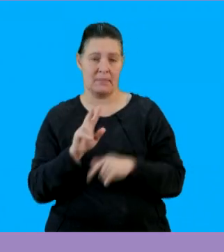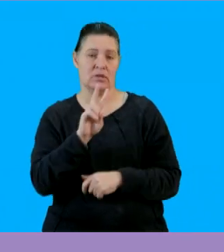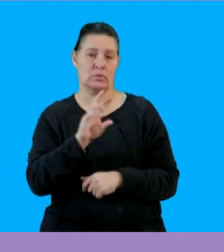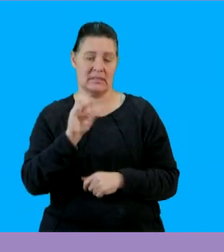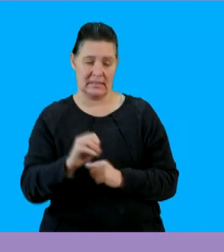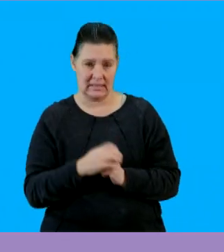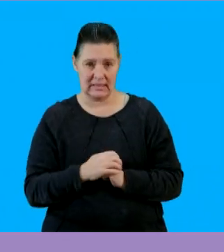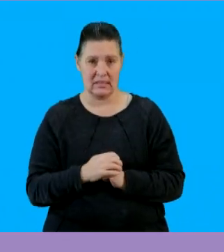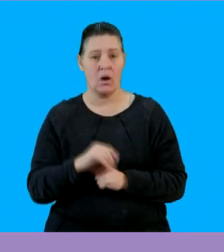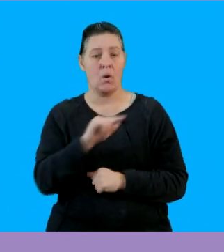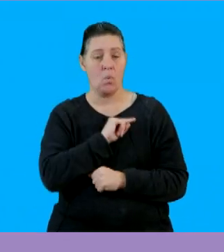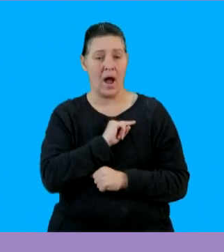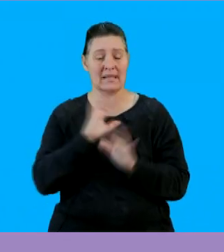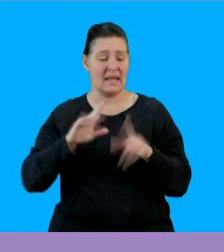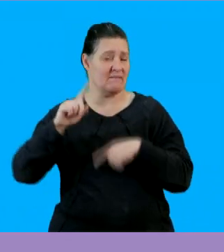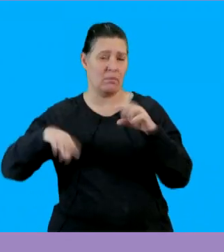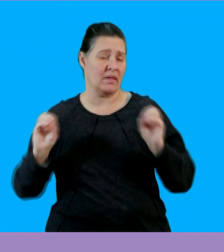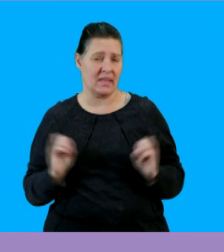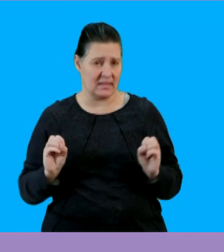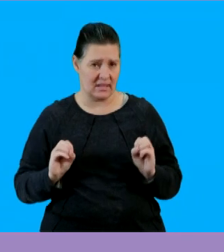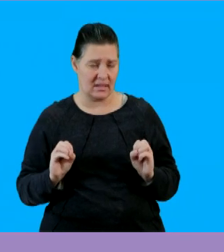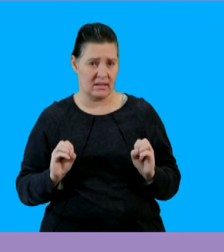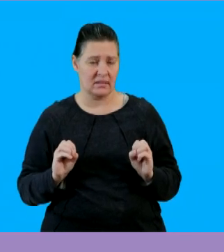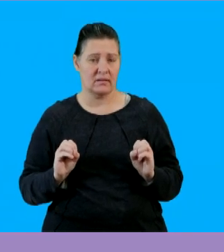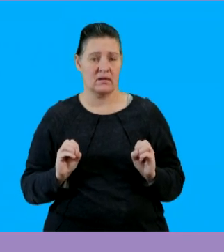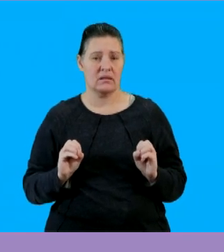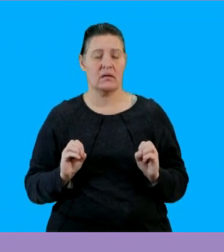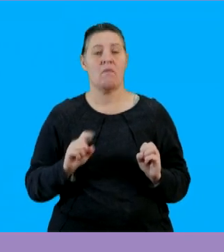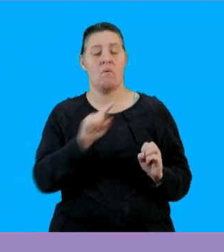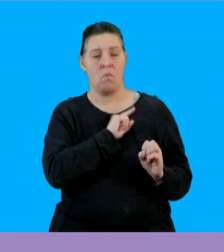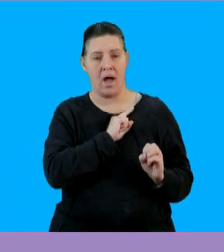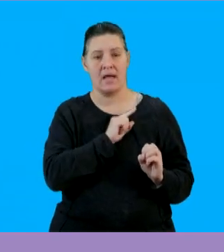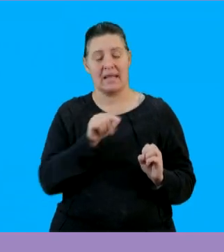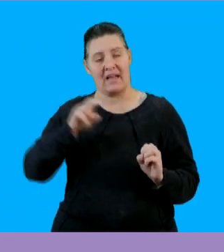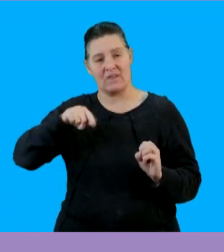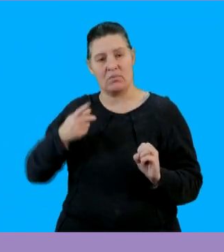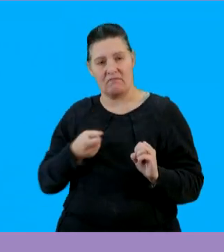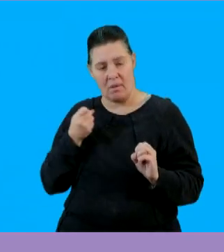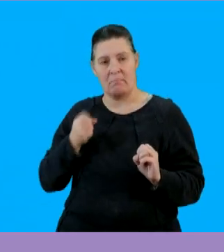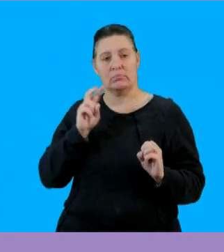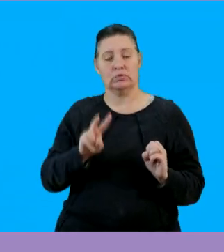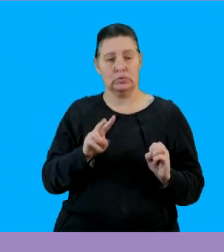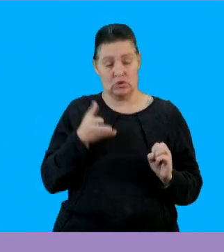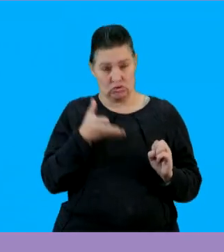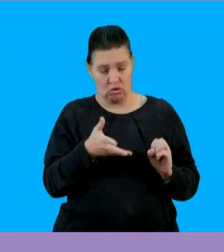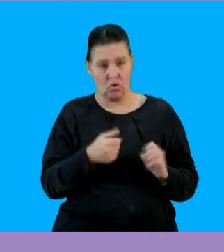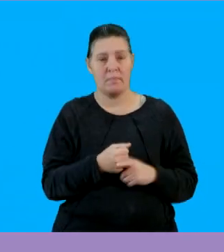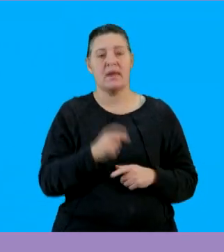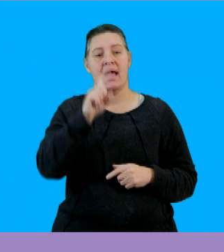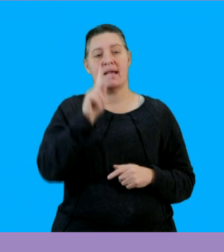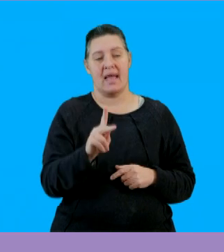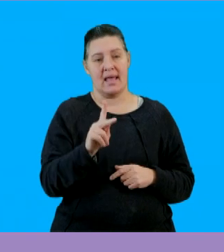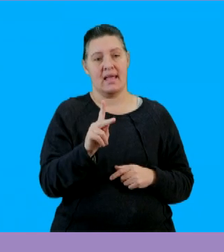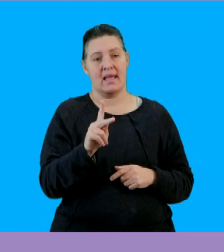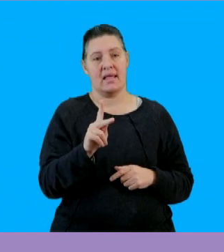by 10 is 20 now because 10 doesn't have variables there we are going to take the variables from 2 as they